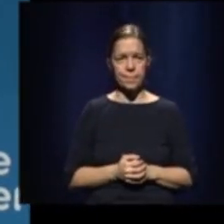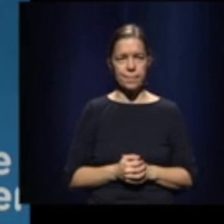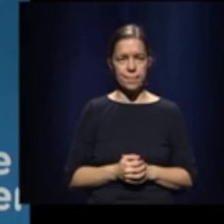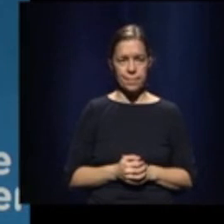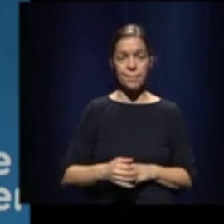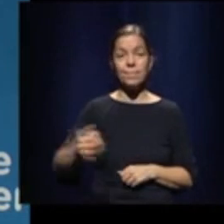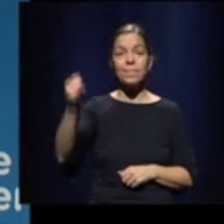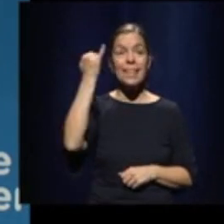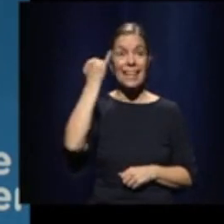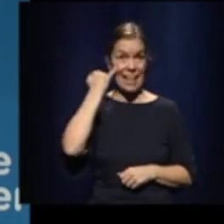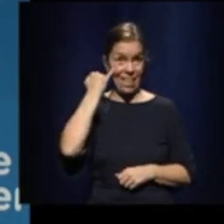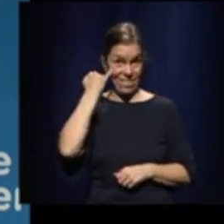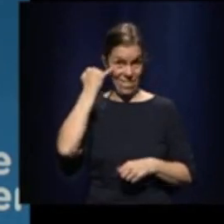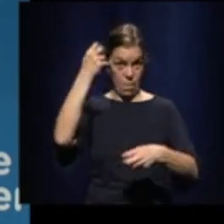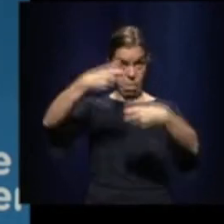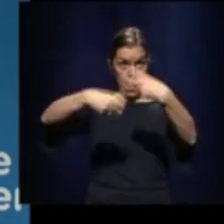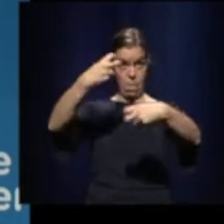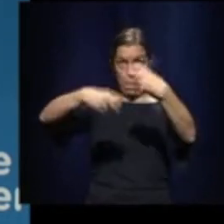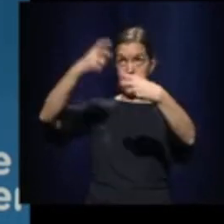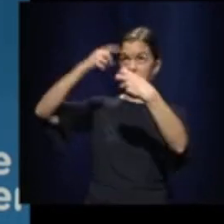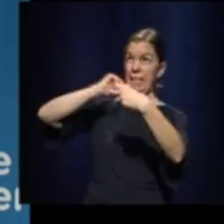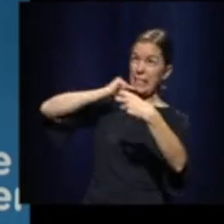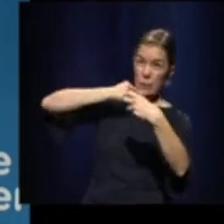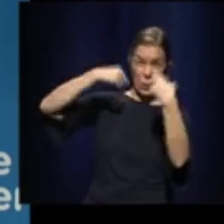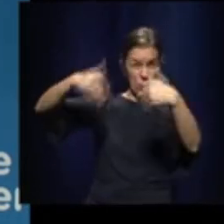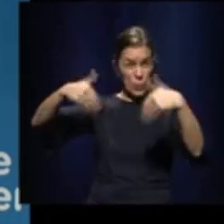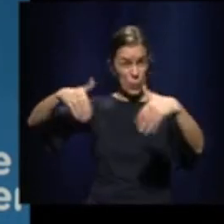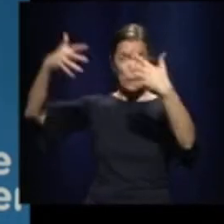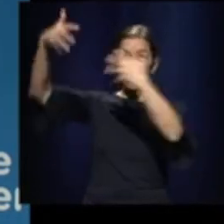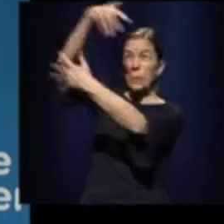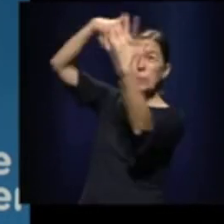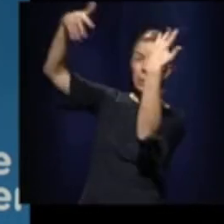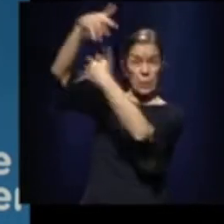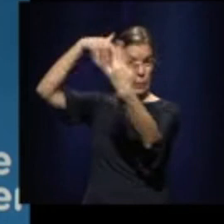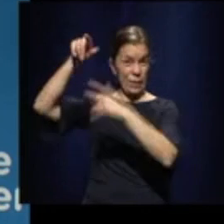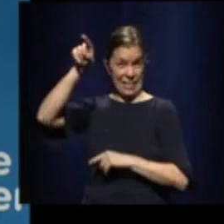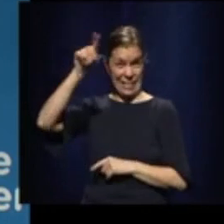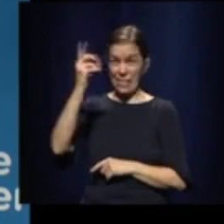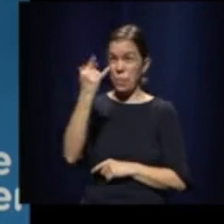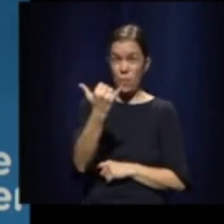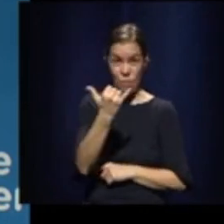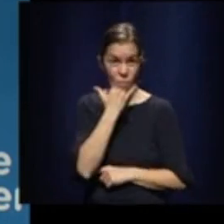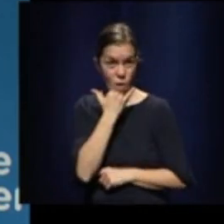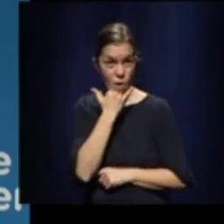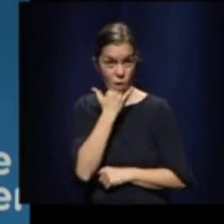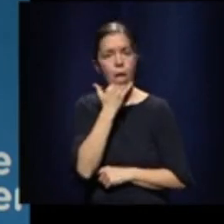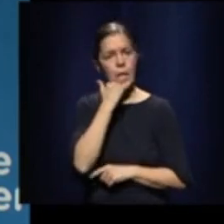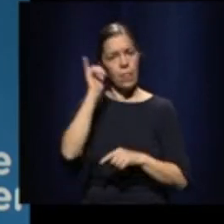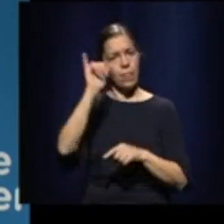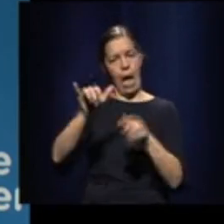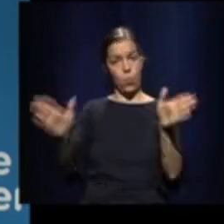with ventilation within a class or a room, this room should not be used